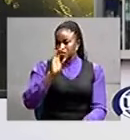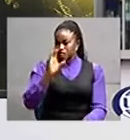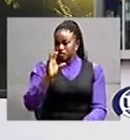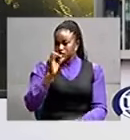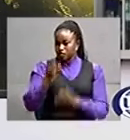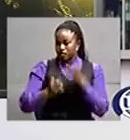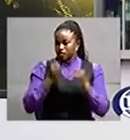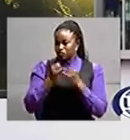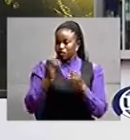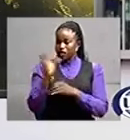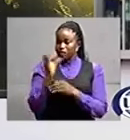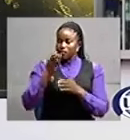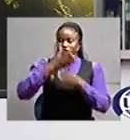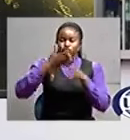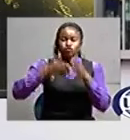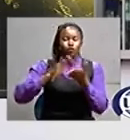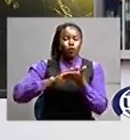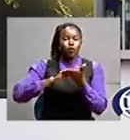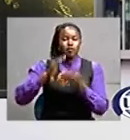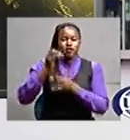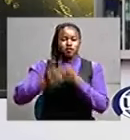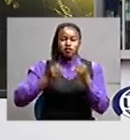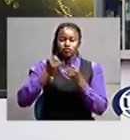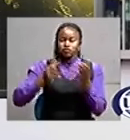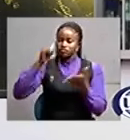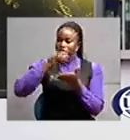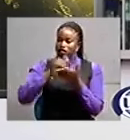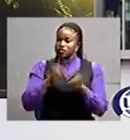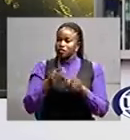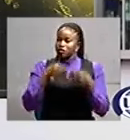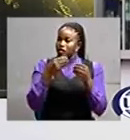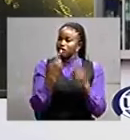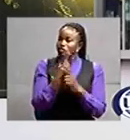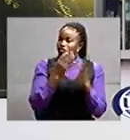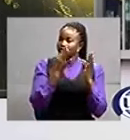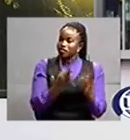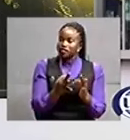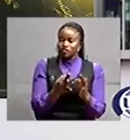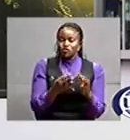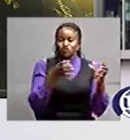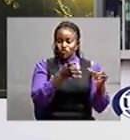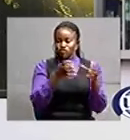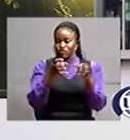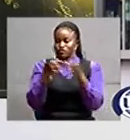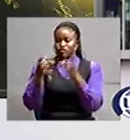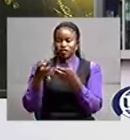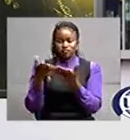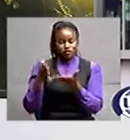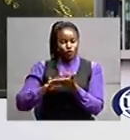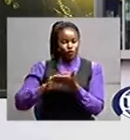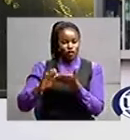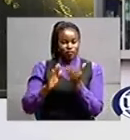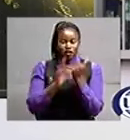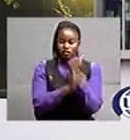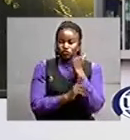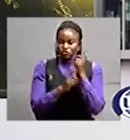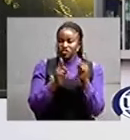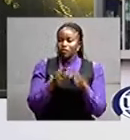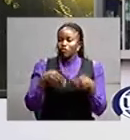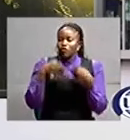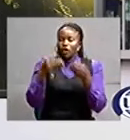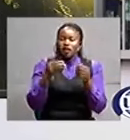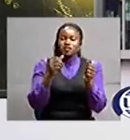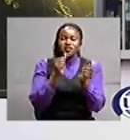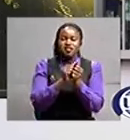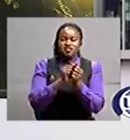constructing hoima international airport has donated assorted items to different groups in hoima the company has donated a 10